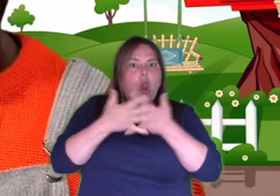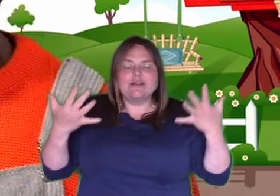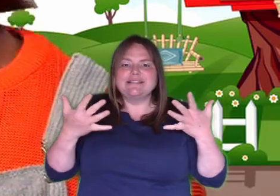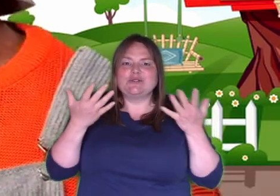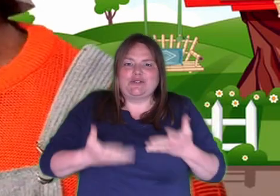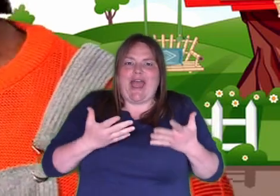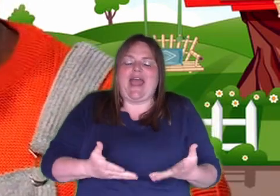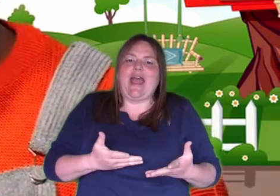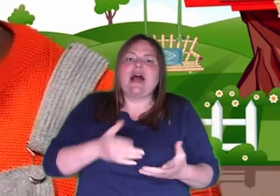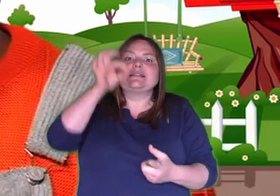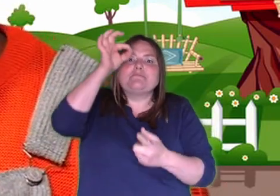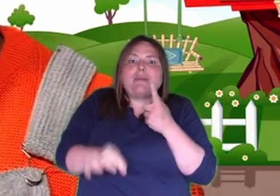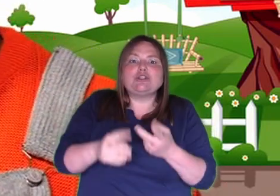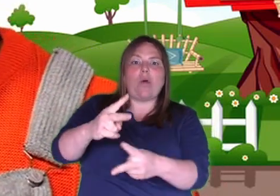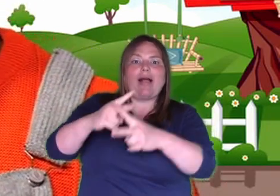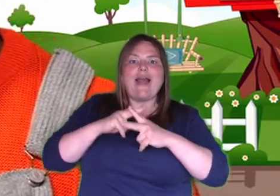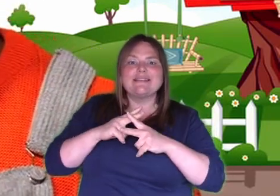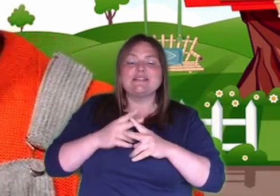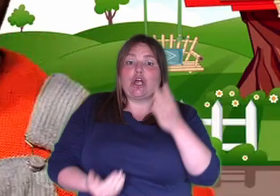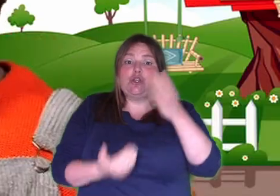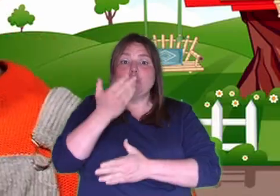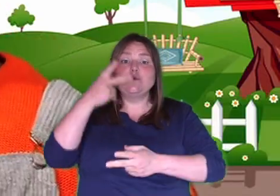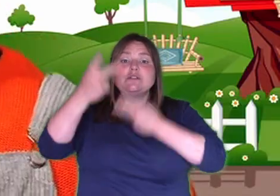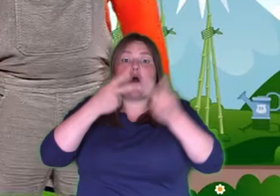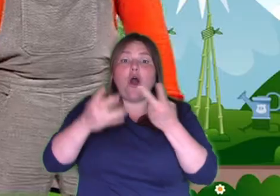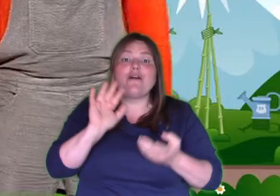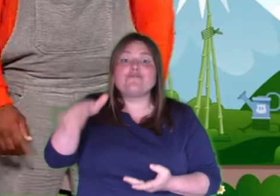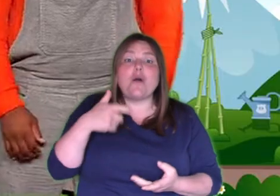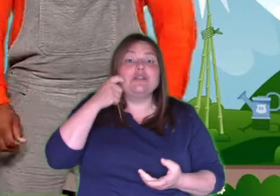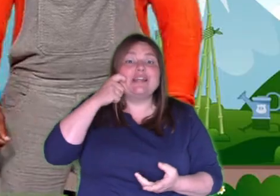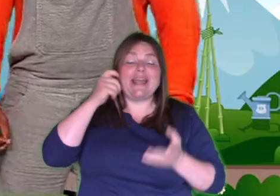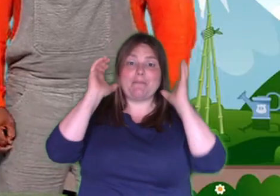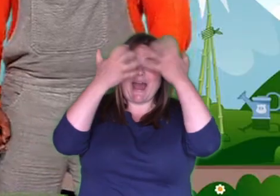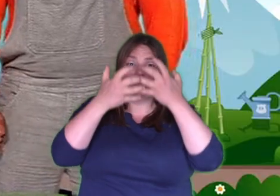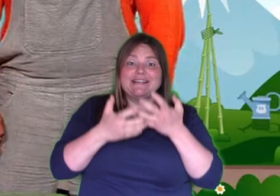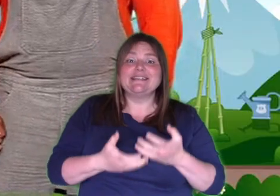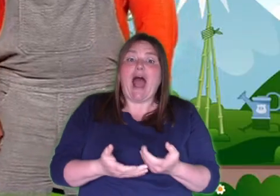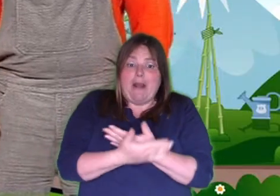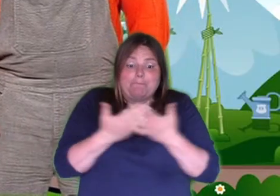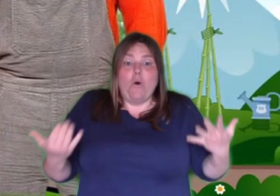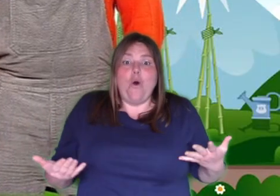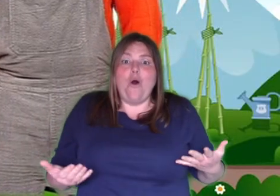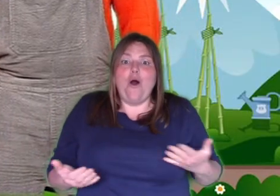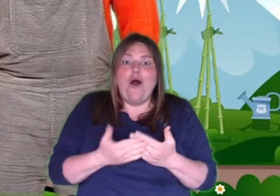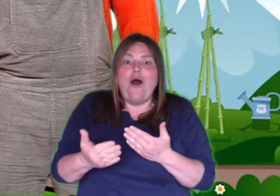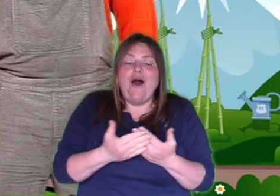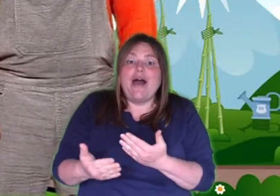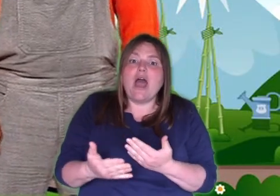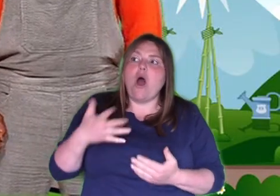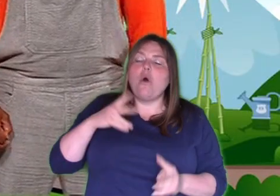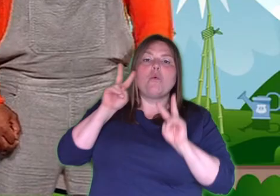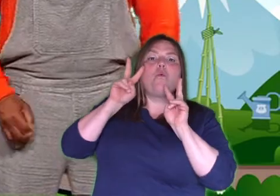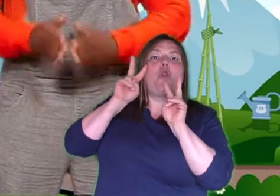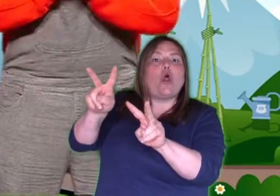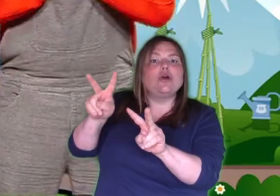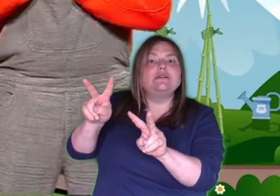special guest, a brand new song from the Cheeky Pandas and loads more. Well, why don't we start by heading over to the treehouse studio and see what the